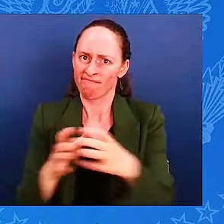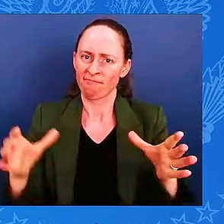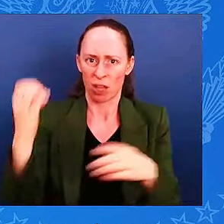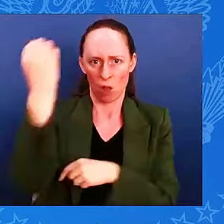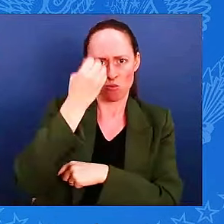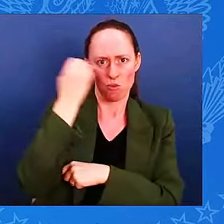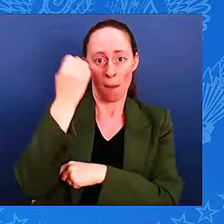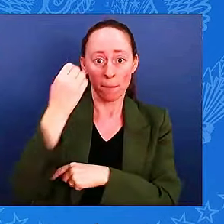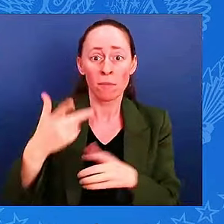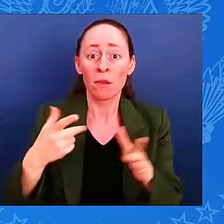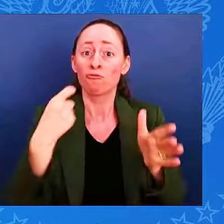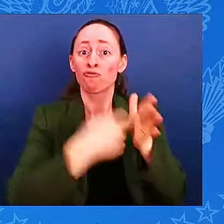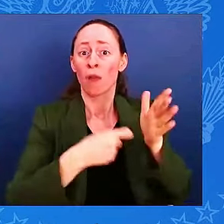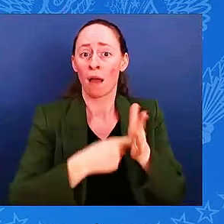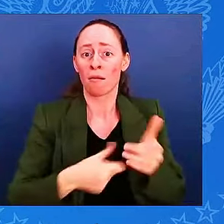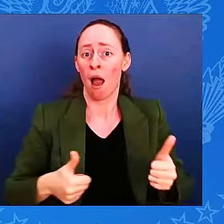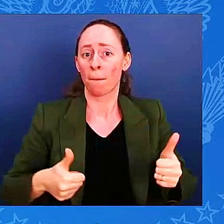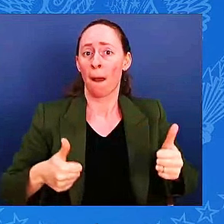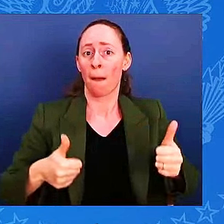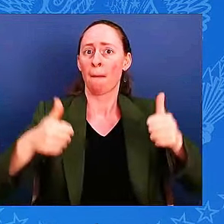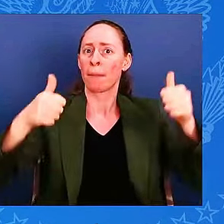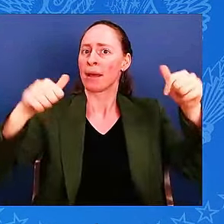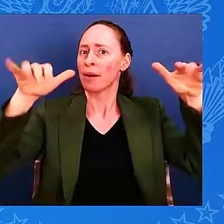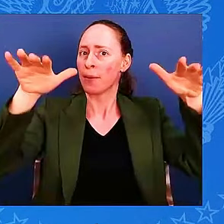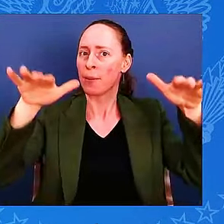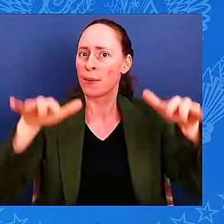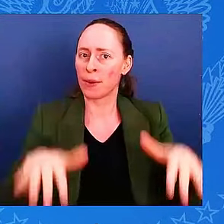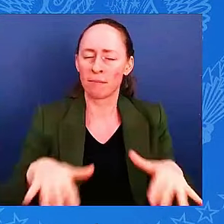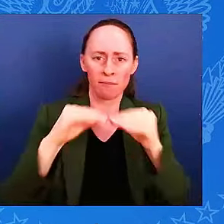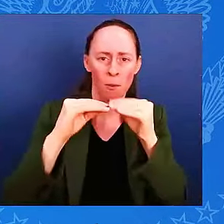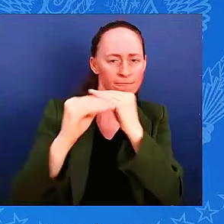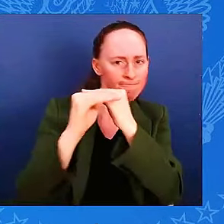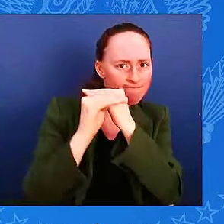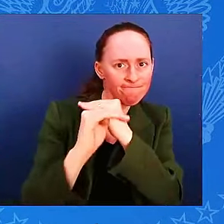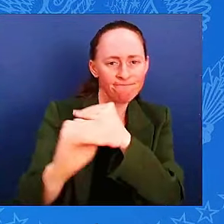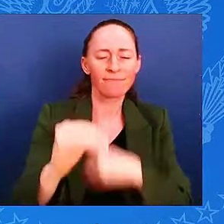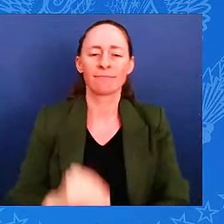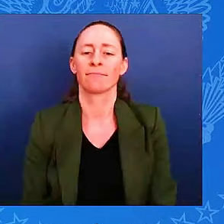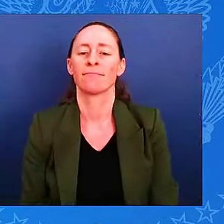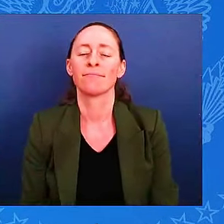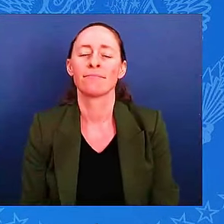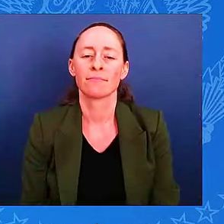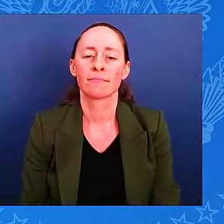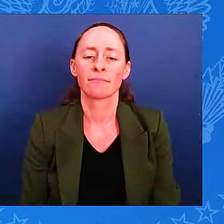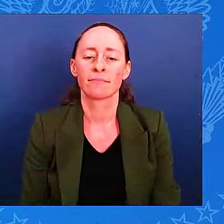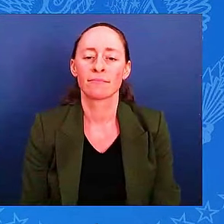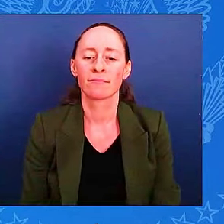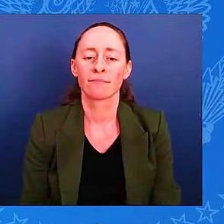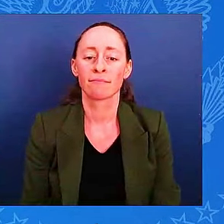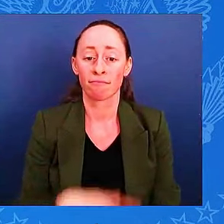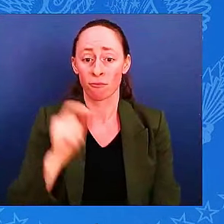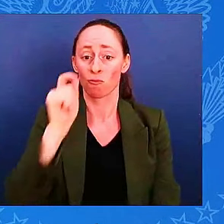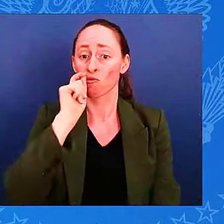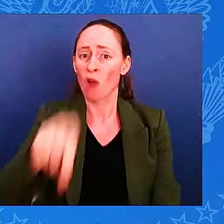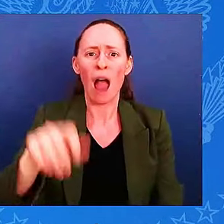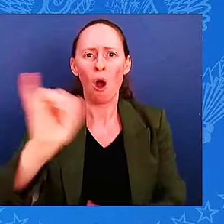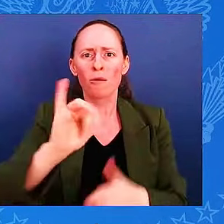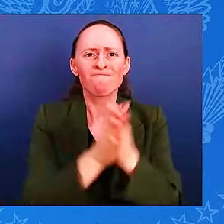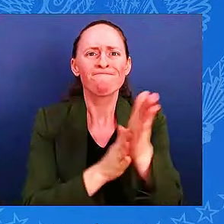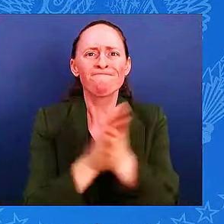But most importantly, Ukraine is actively reaching out to the world with its peace formula.